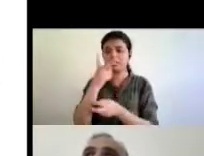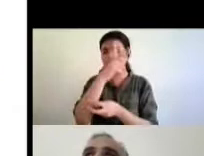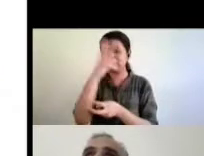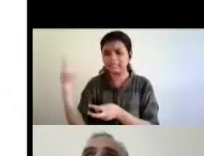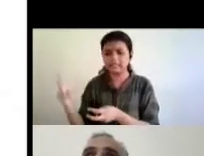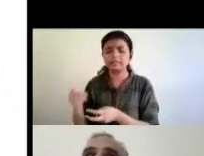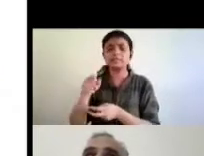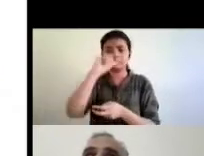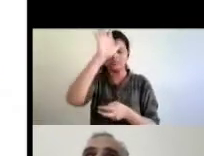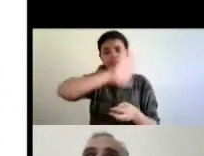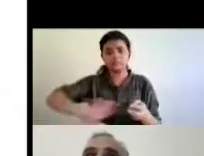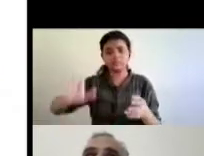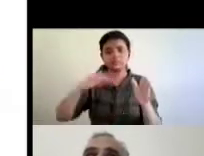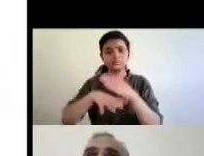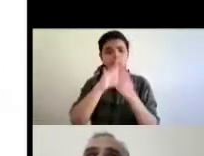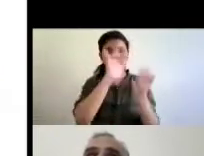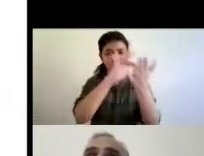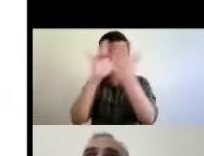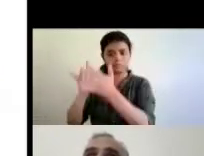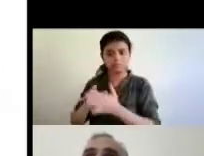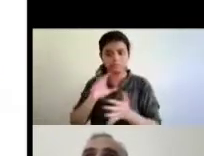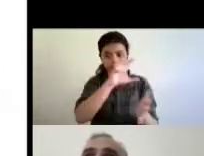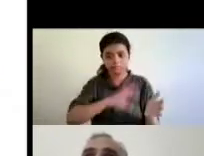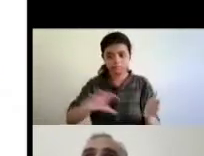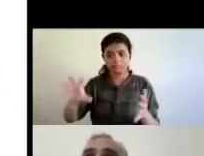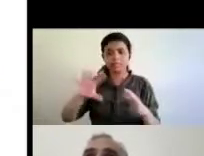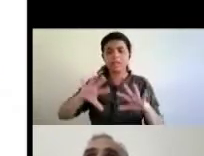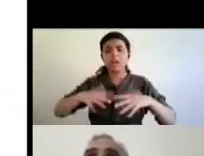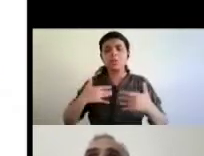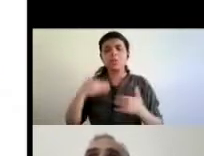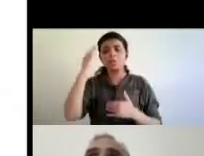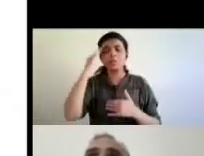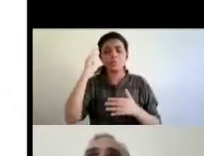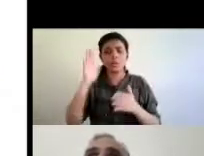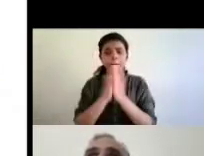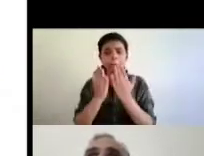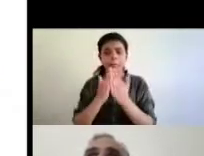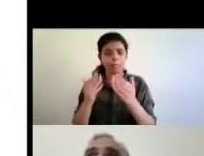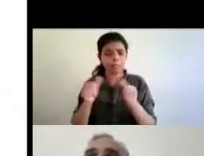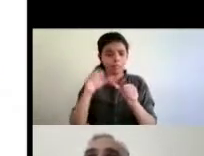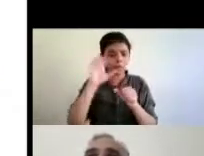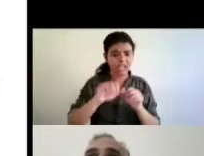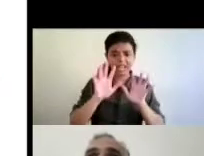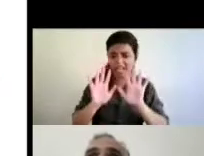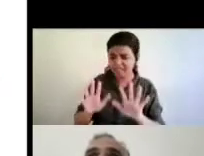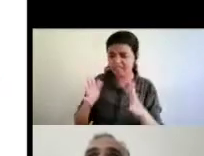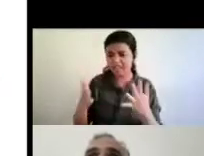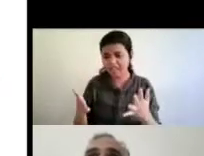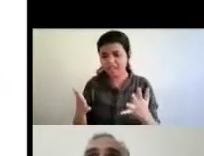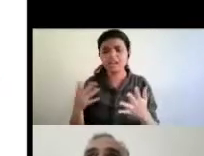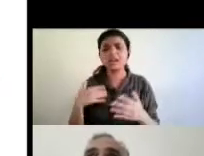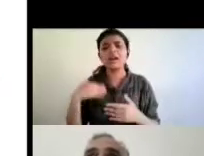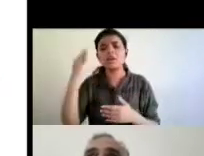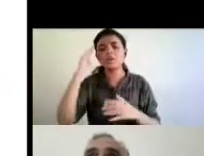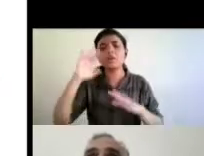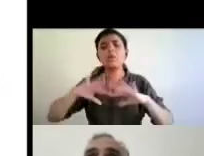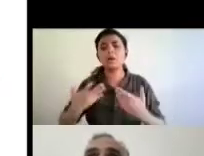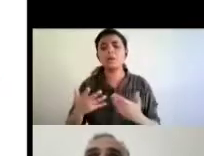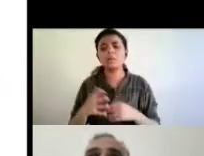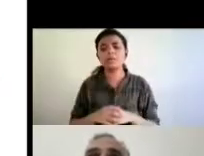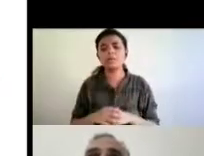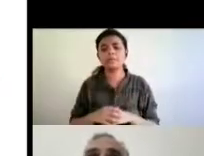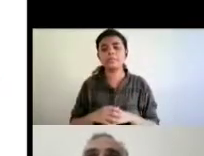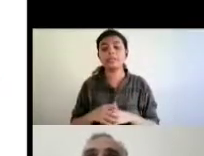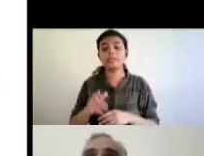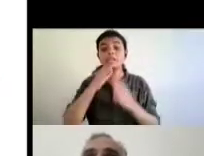of india how do we know whether that book actually exists or not in accessible format before we start converting them